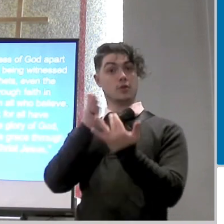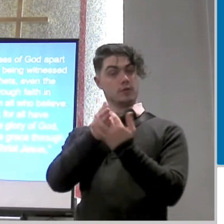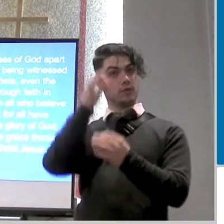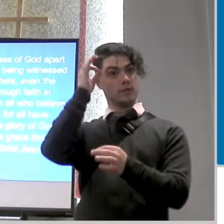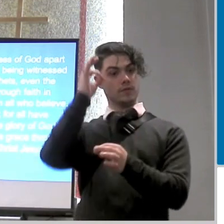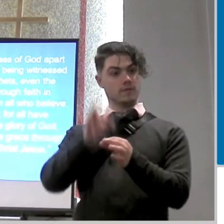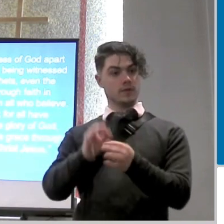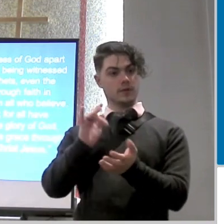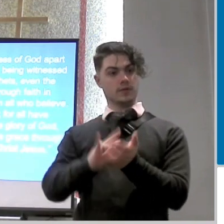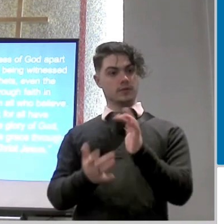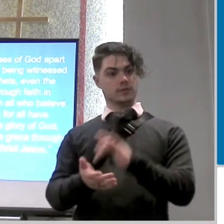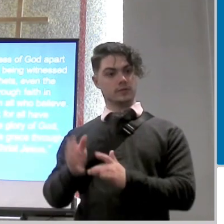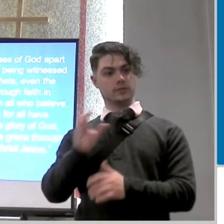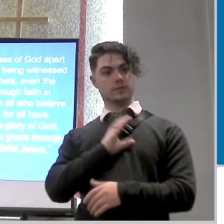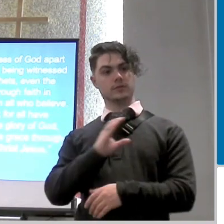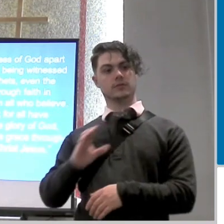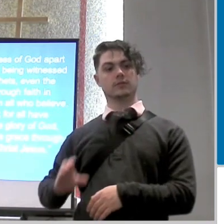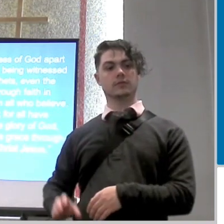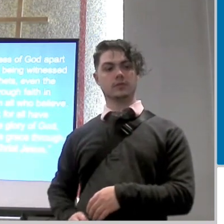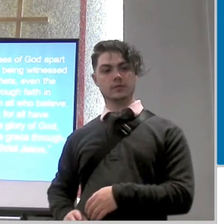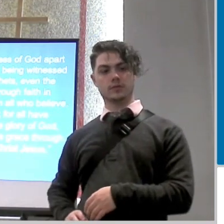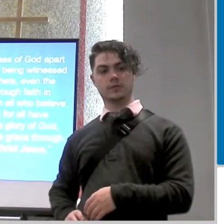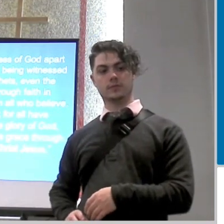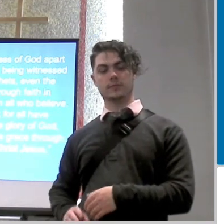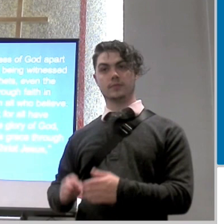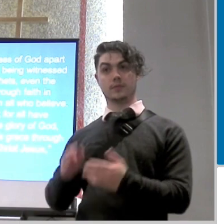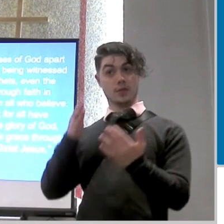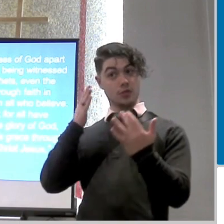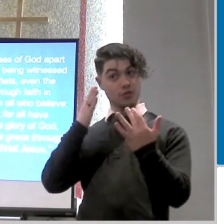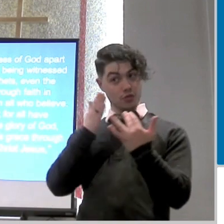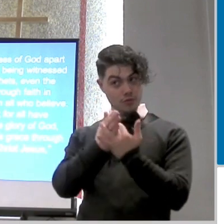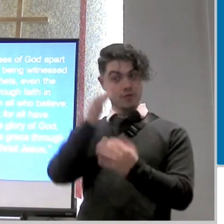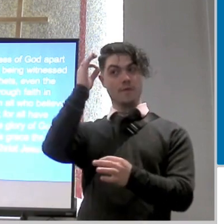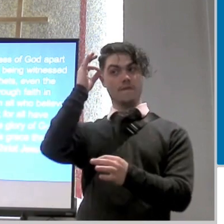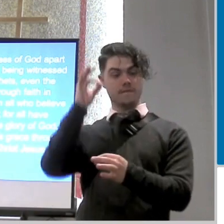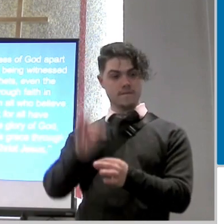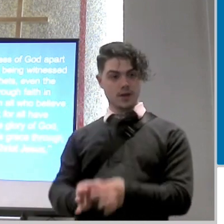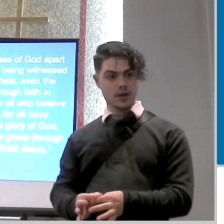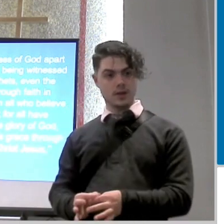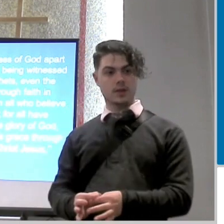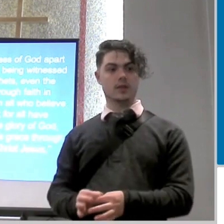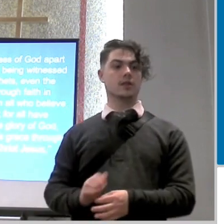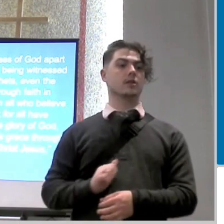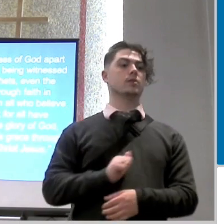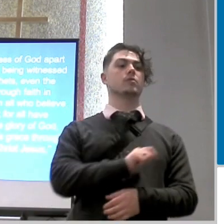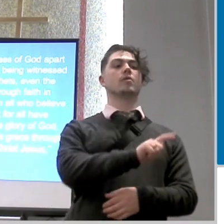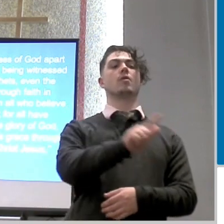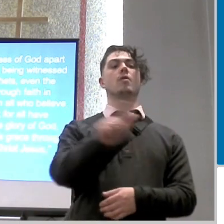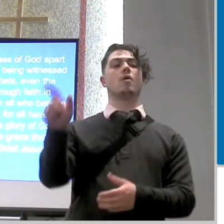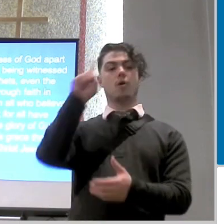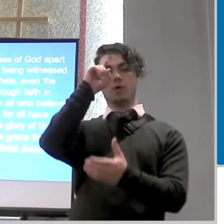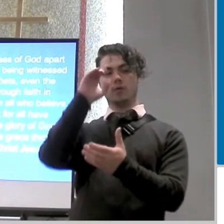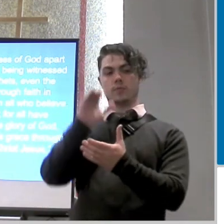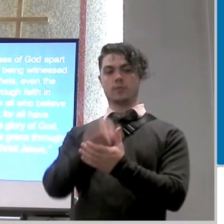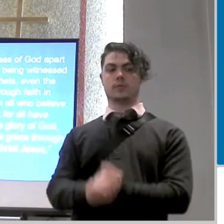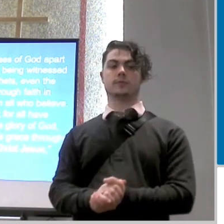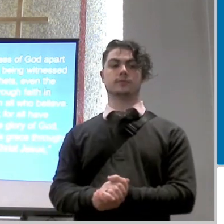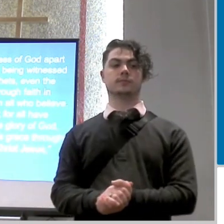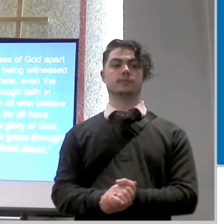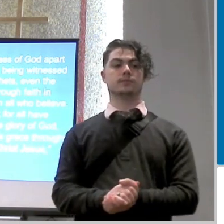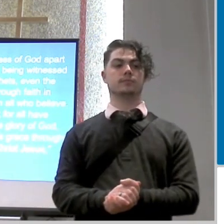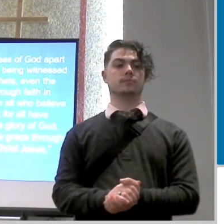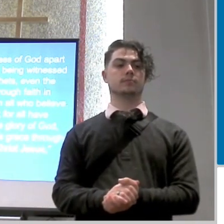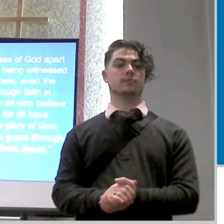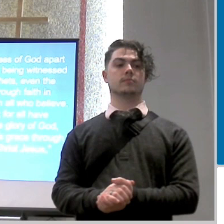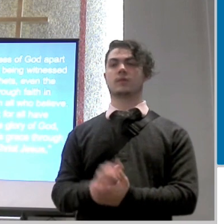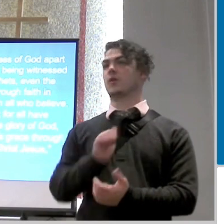in jesus christ through faith in jesus christ to all and on all who believe for there is no